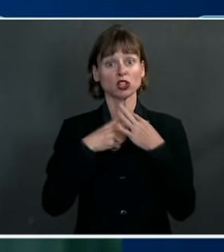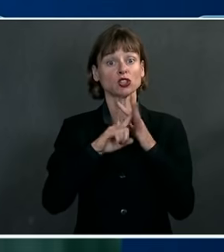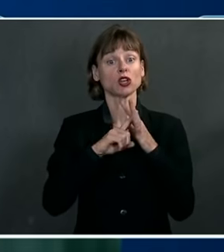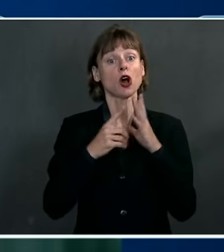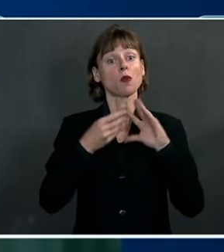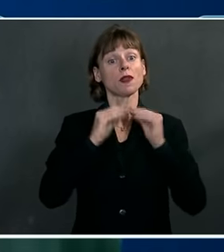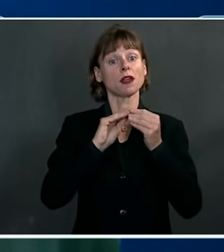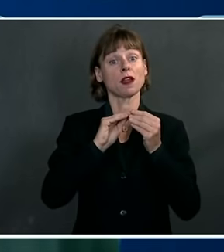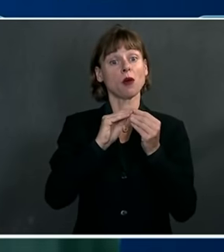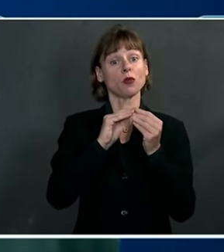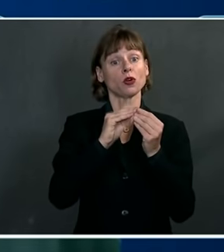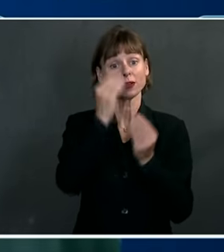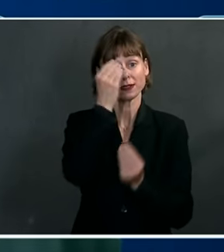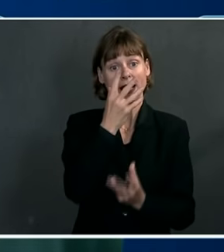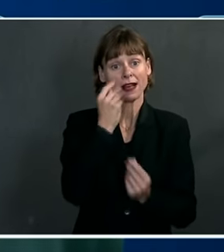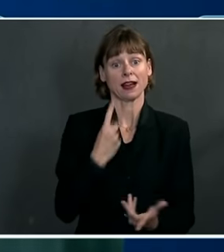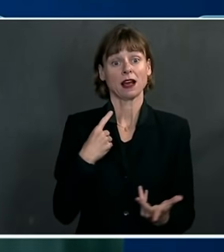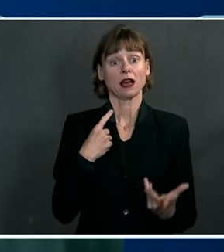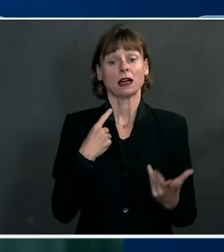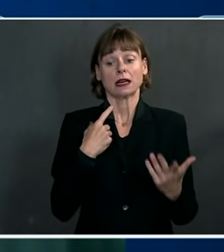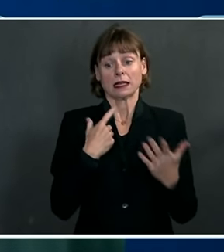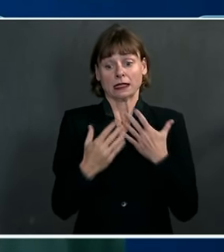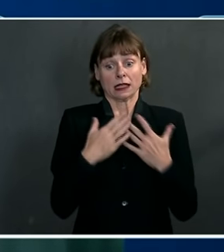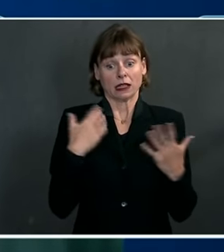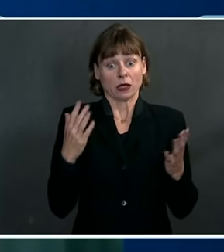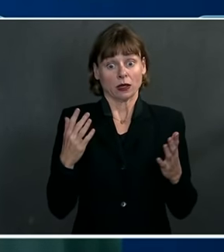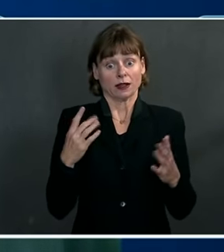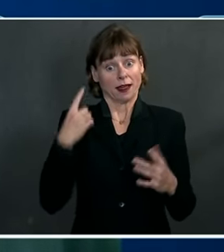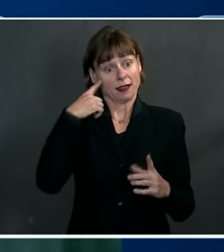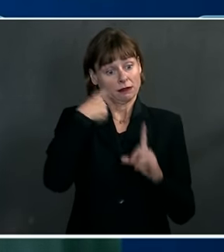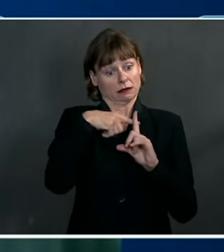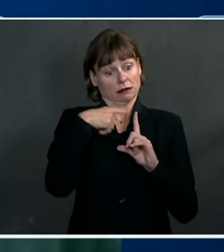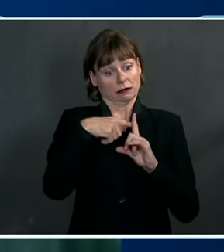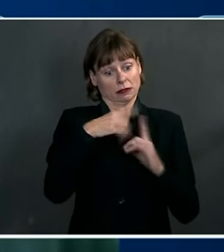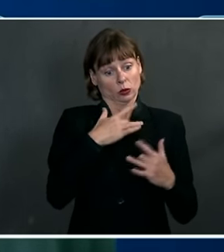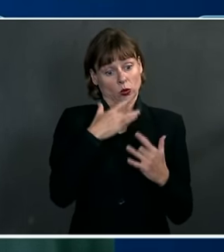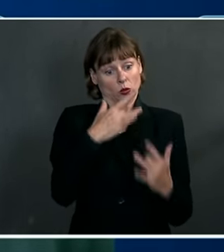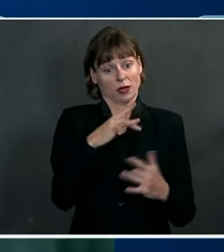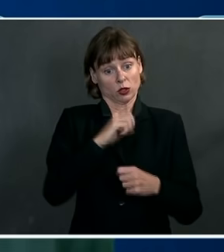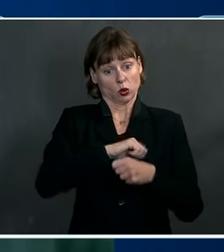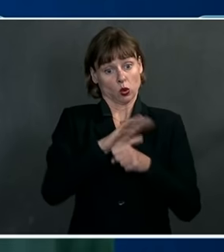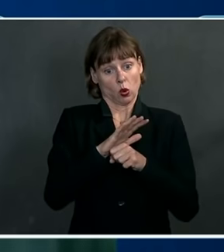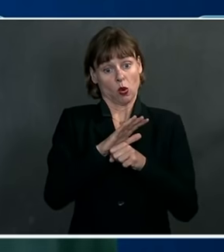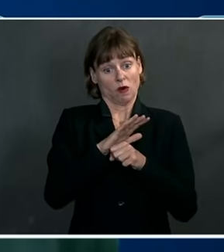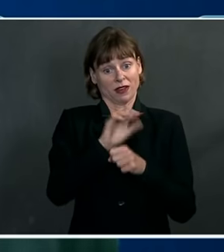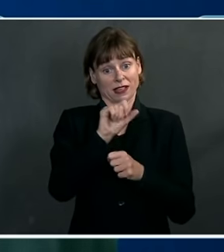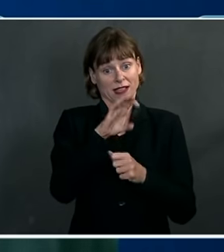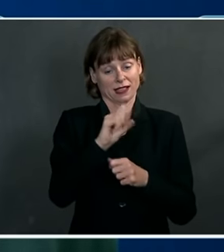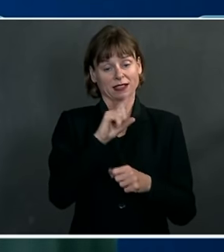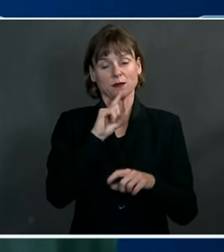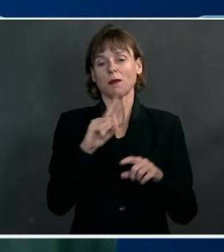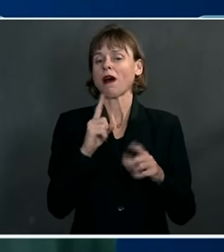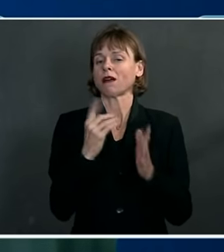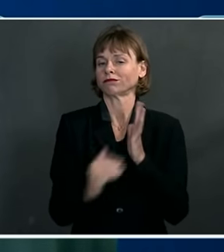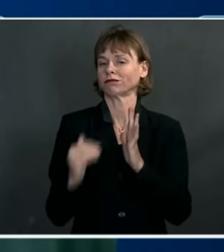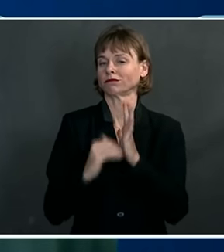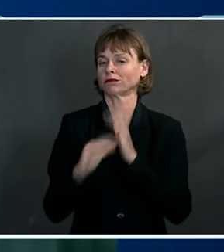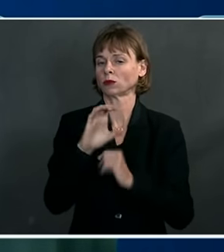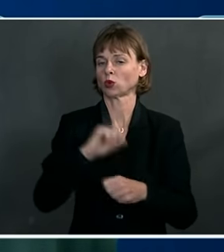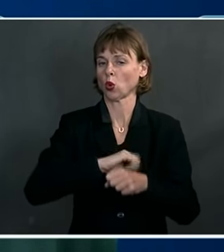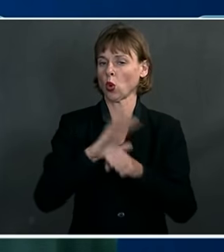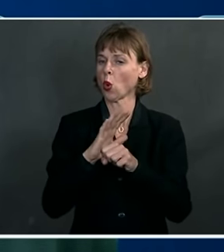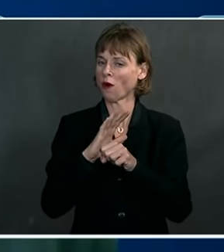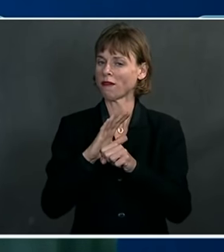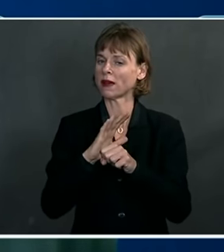data. Despite some encouraging trends in COVID-19 cases and hospital admissions, the occurrence of COVID-19 remains